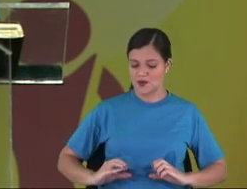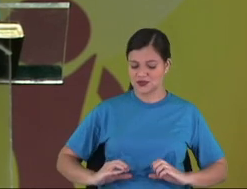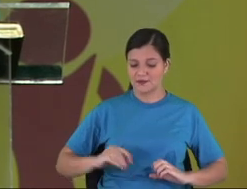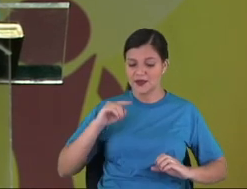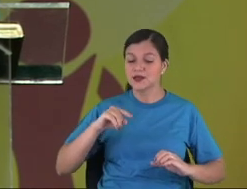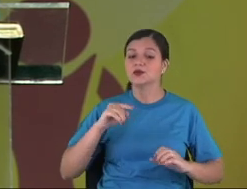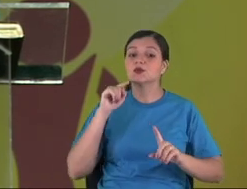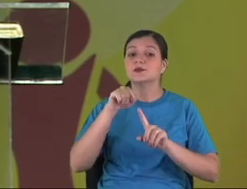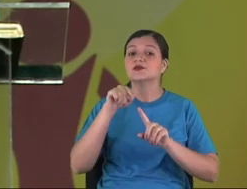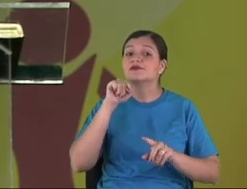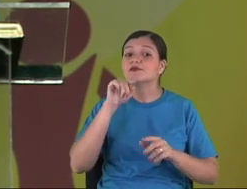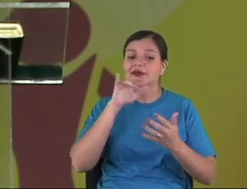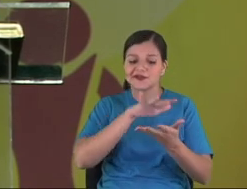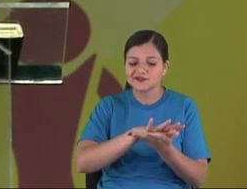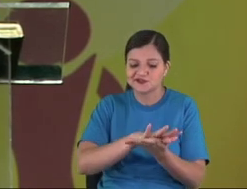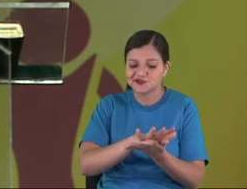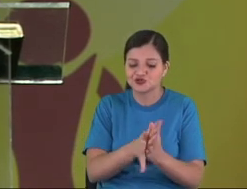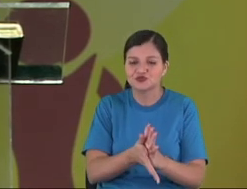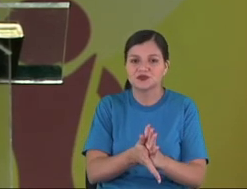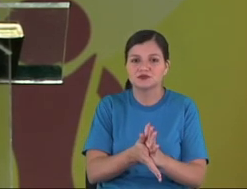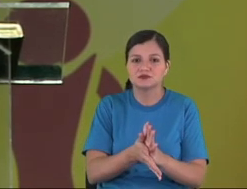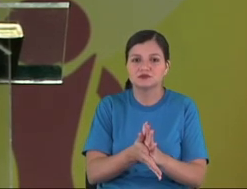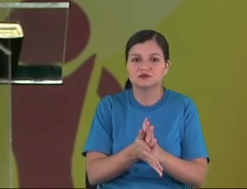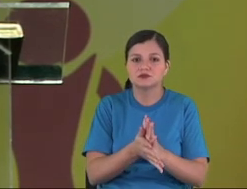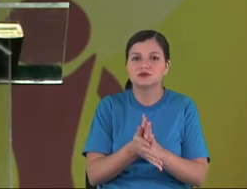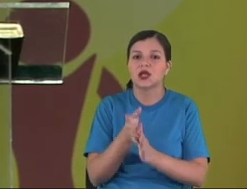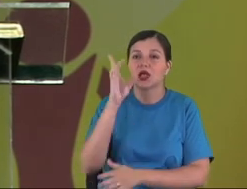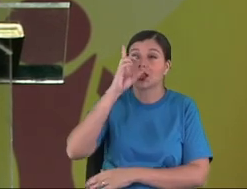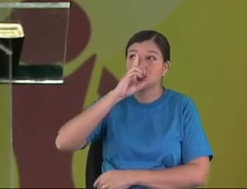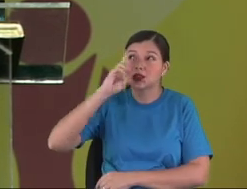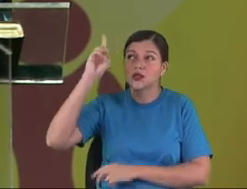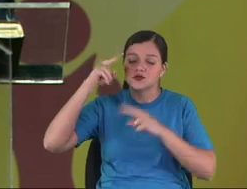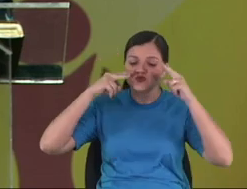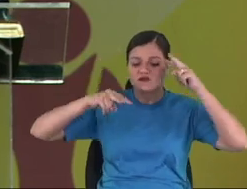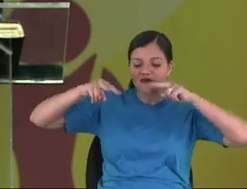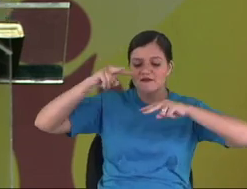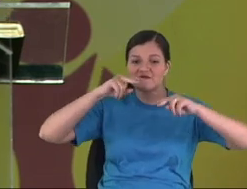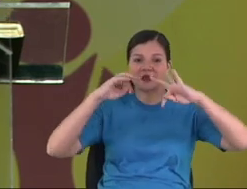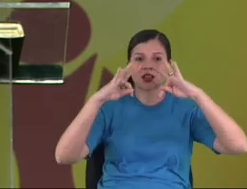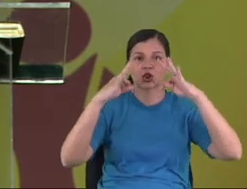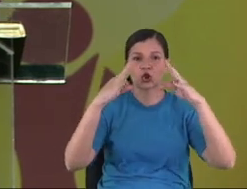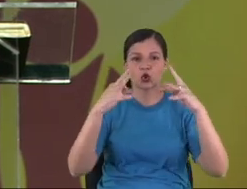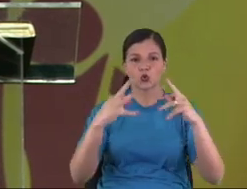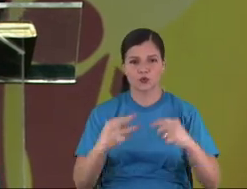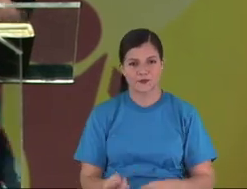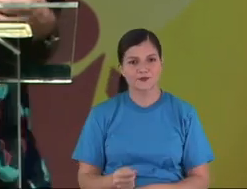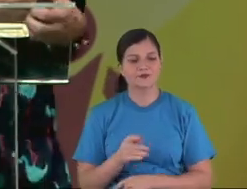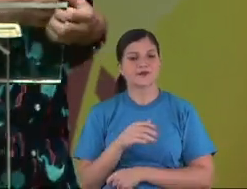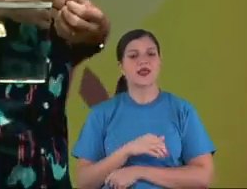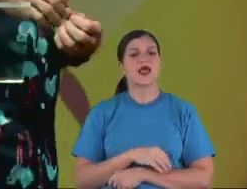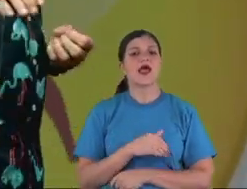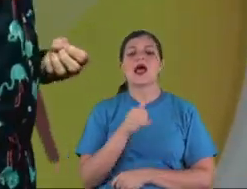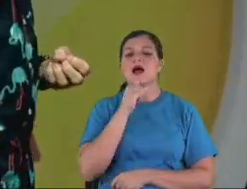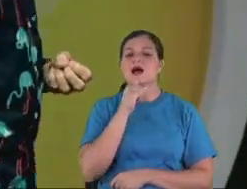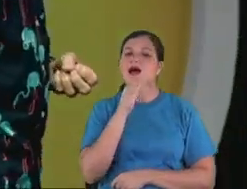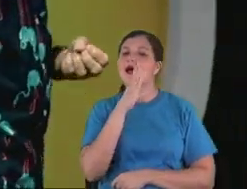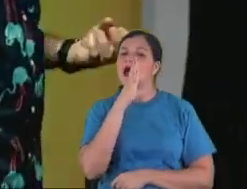destroy, too. God sees everything. When the kids are